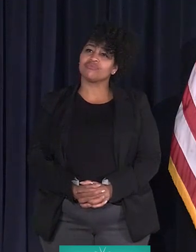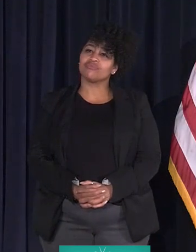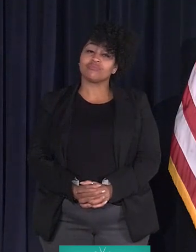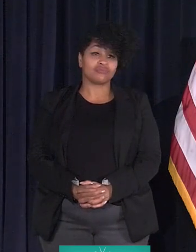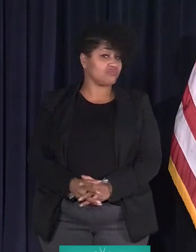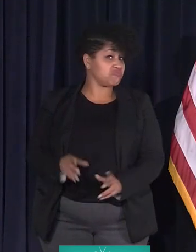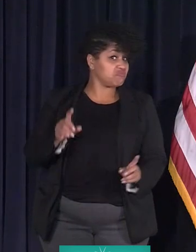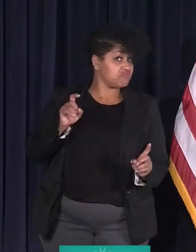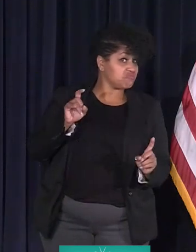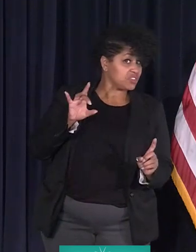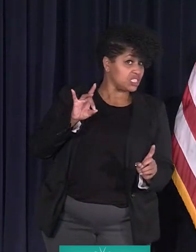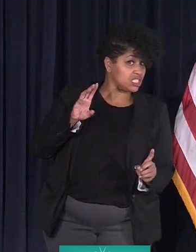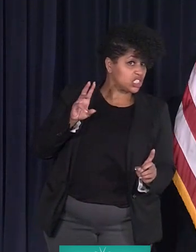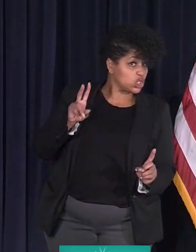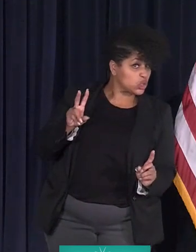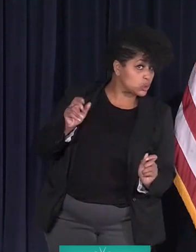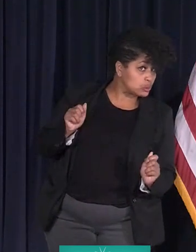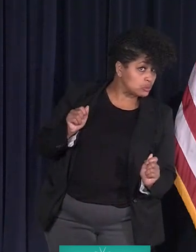862.